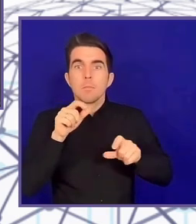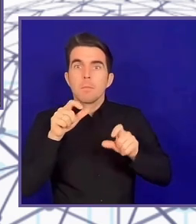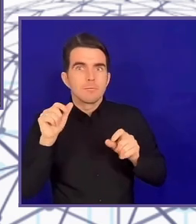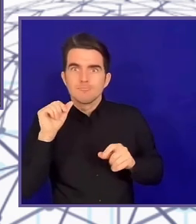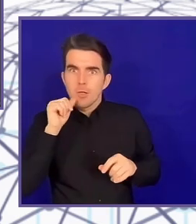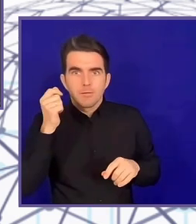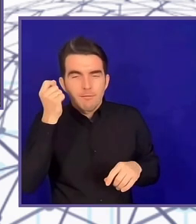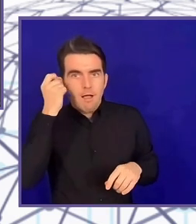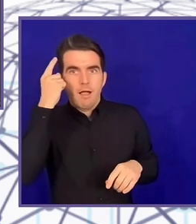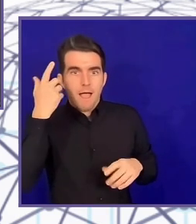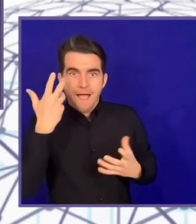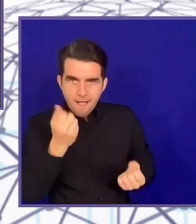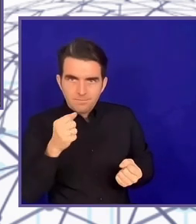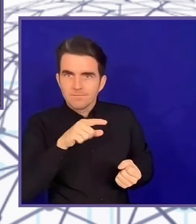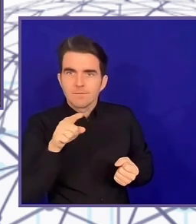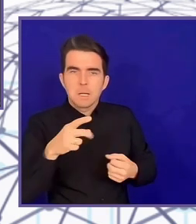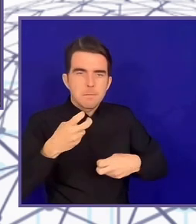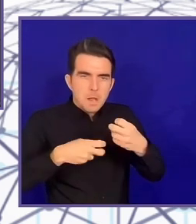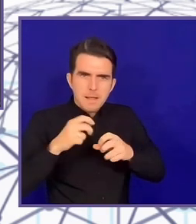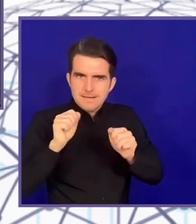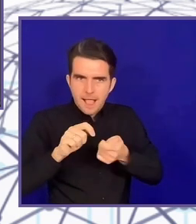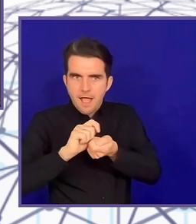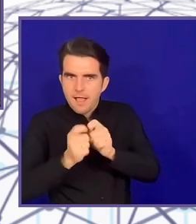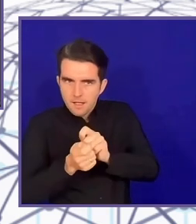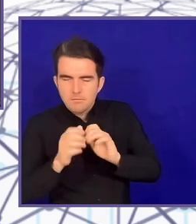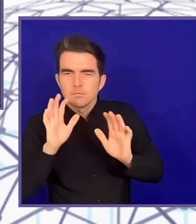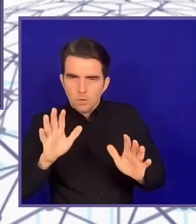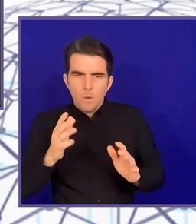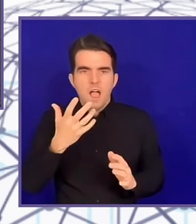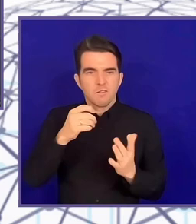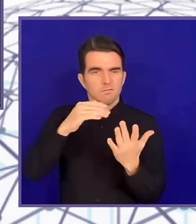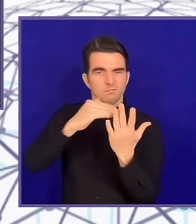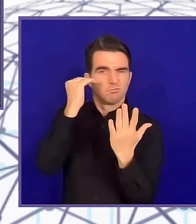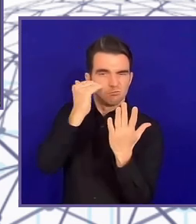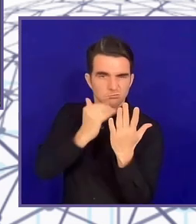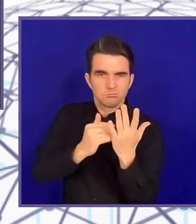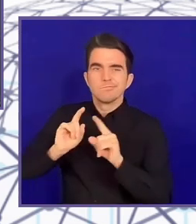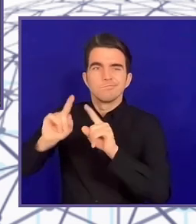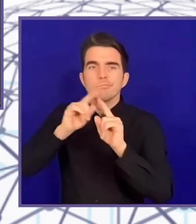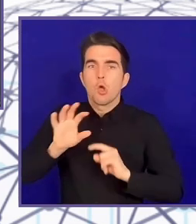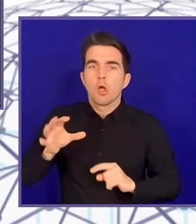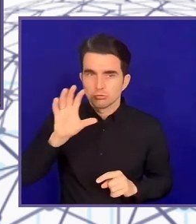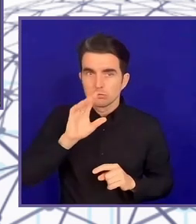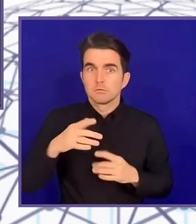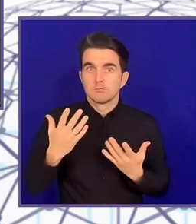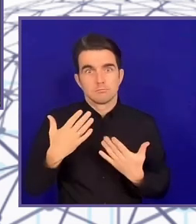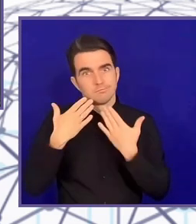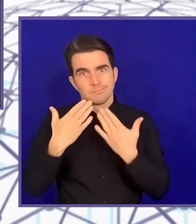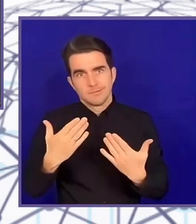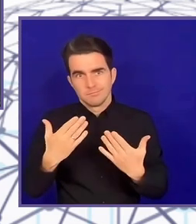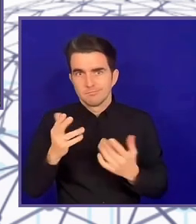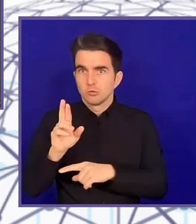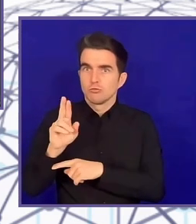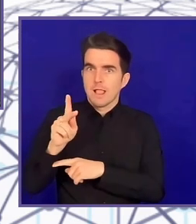India. We'll be bringing that on live, which will hopefully help to get rid of disability dongles.